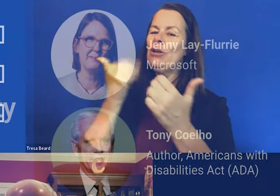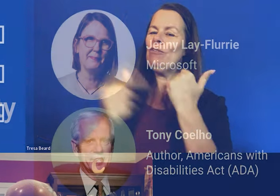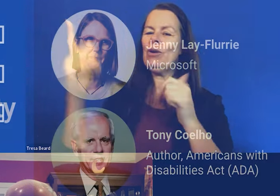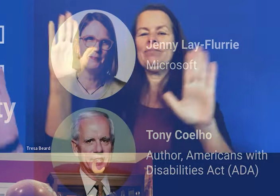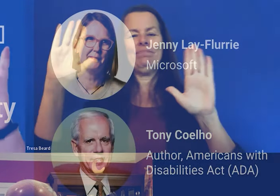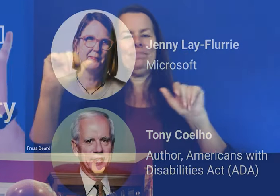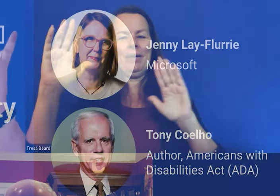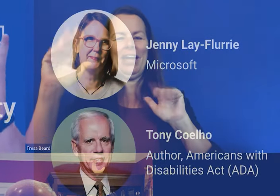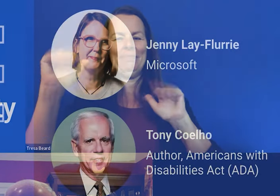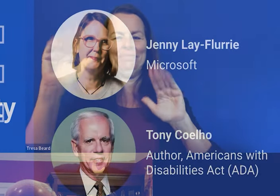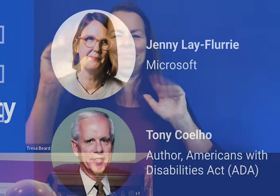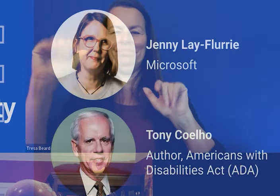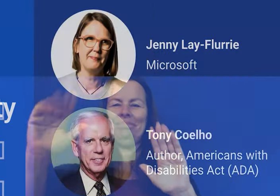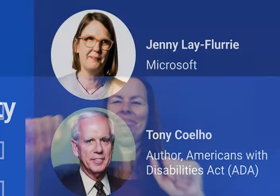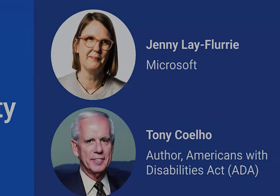Bye-bye. Happy GATT, everyone.